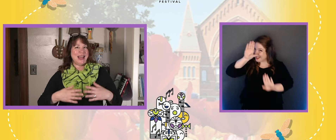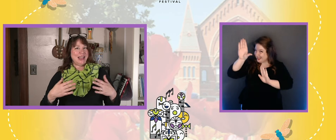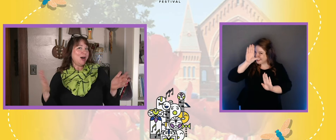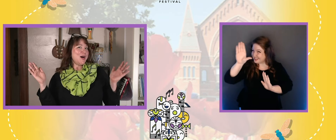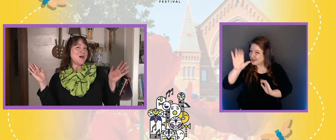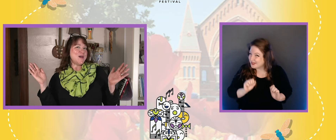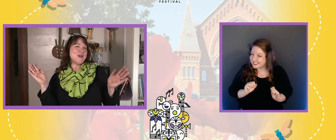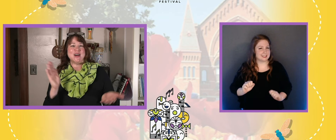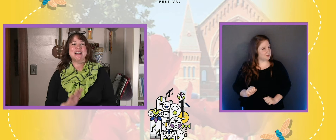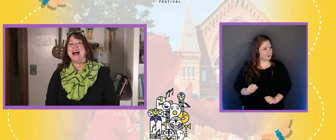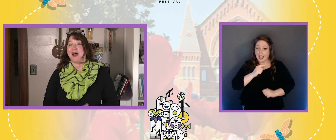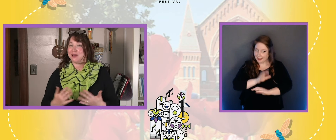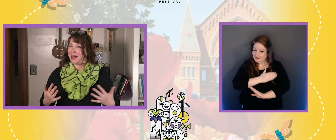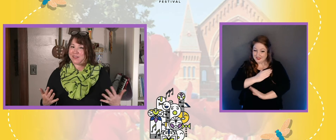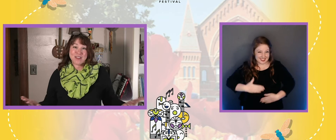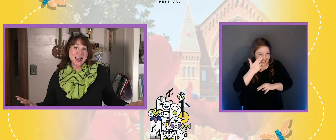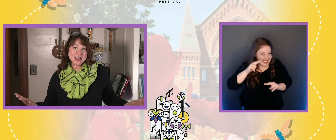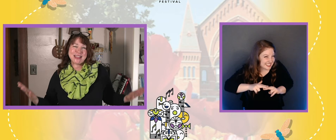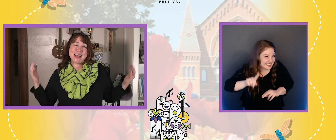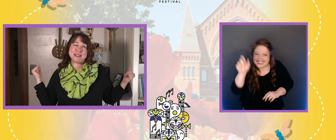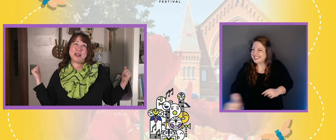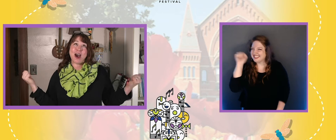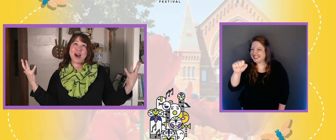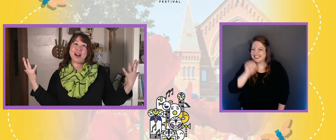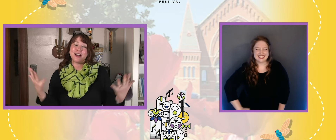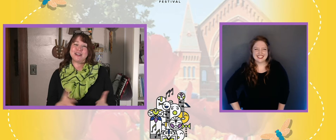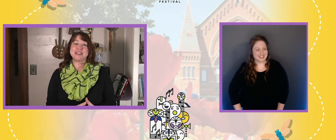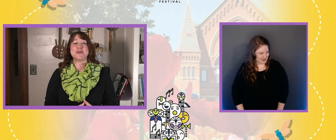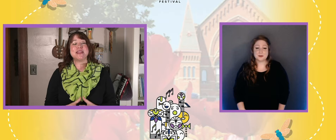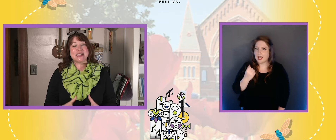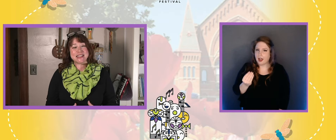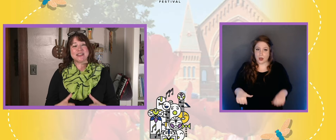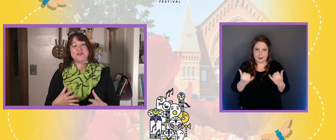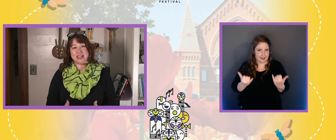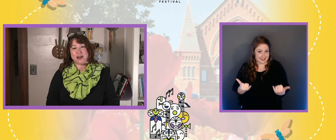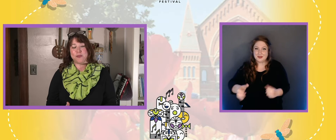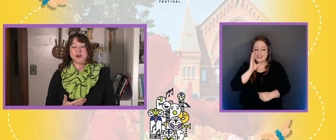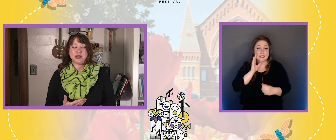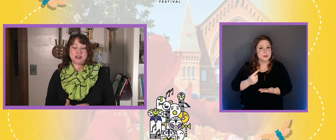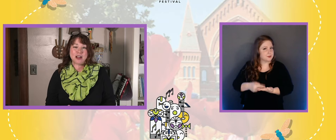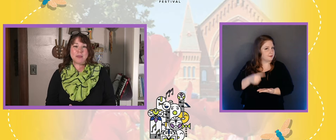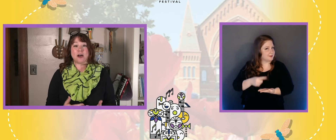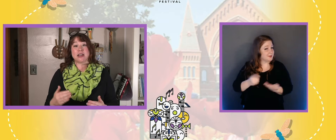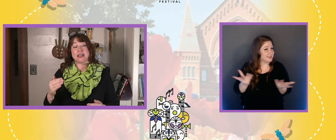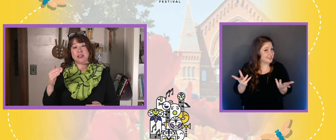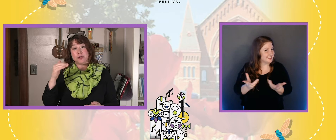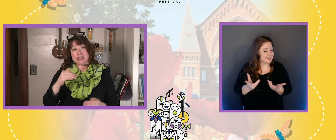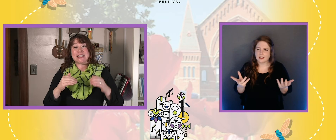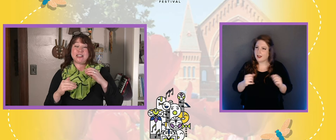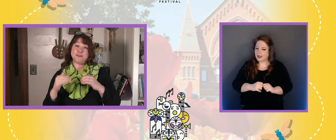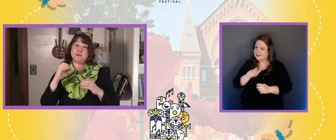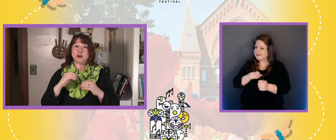Hello! Are we having fun? Yes we are! So this video we're going to talk about